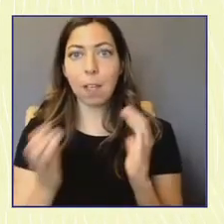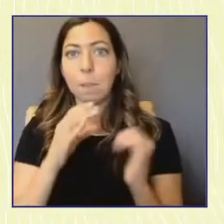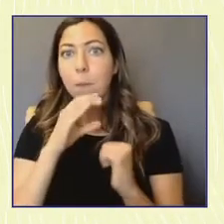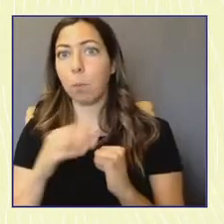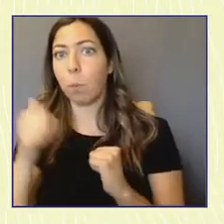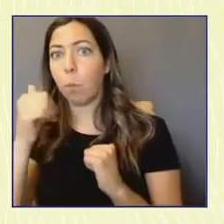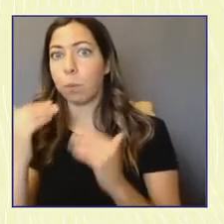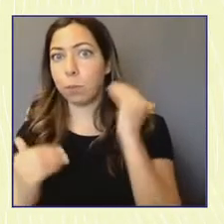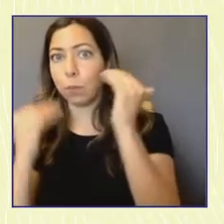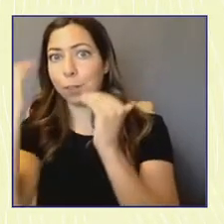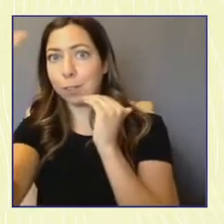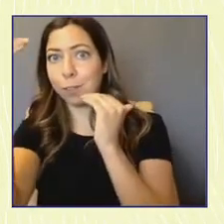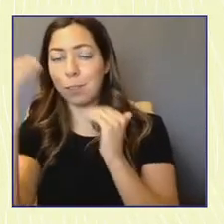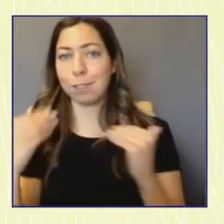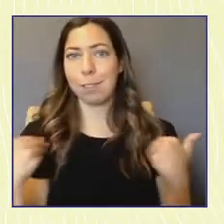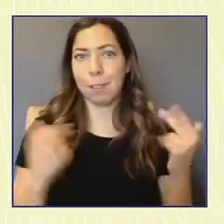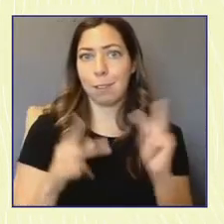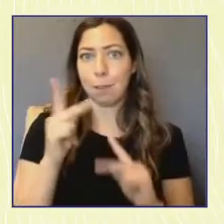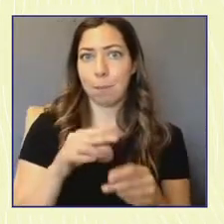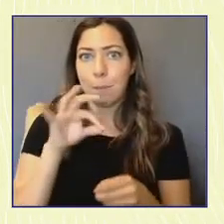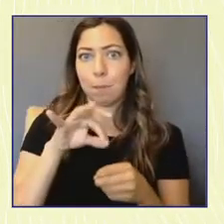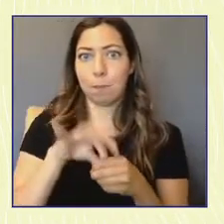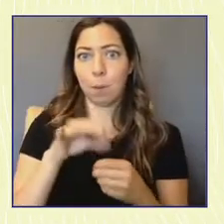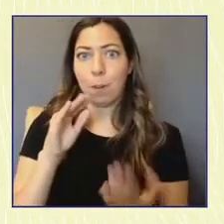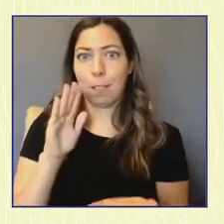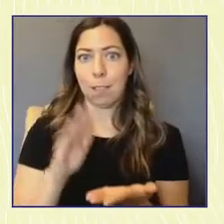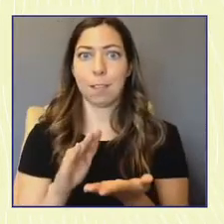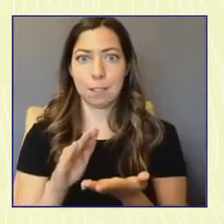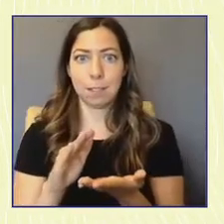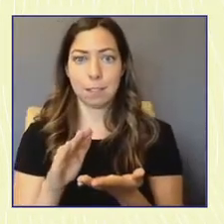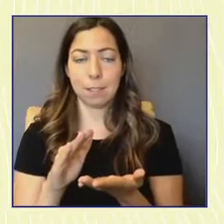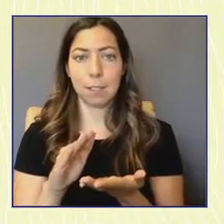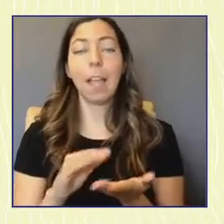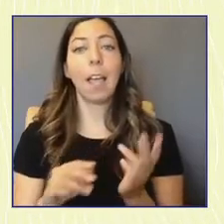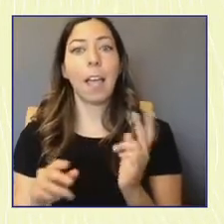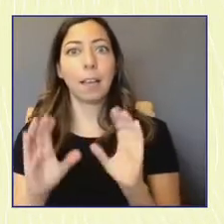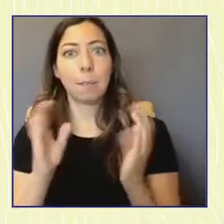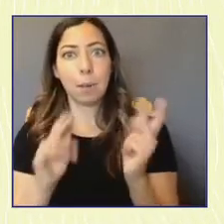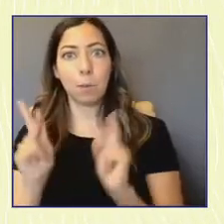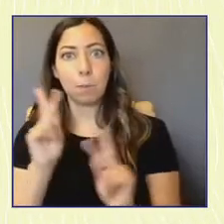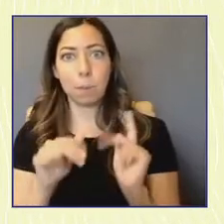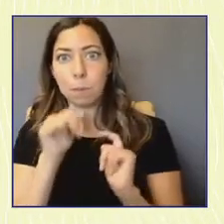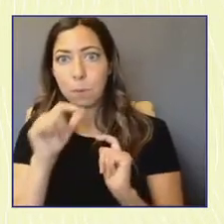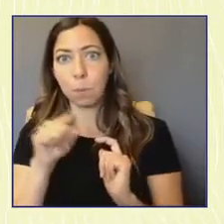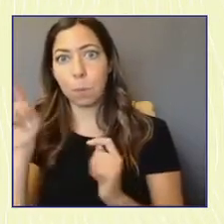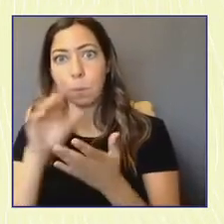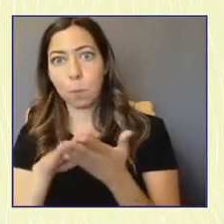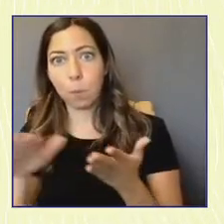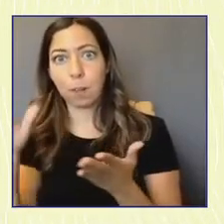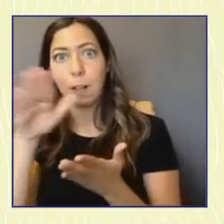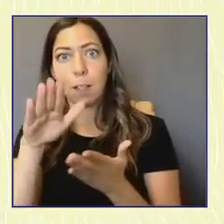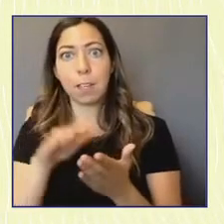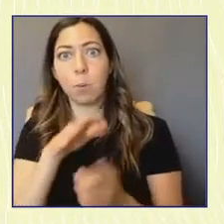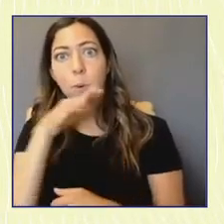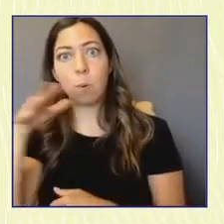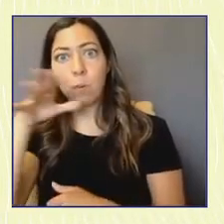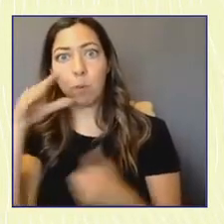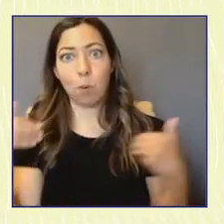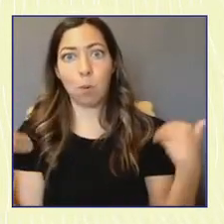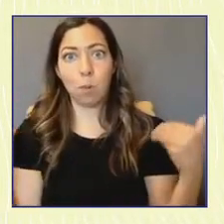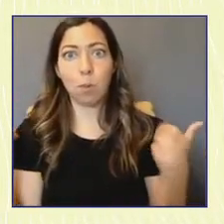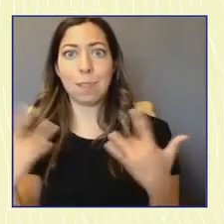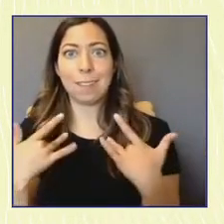the voter turnout of young people of color, youth who didn't go to college, and rural youth is even lower. That's not their failure.